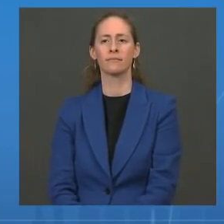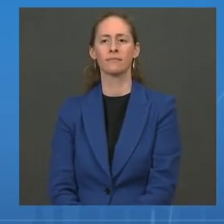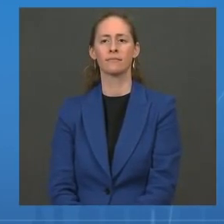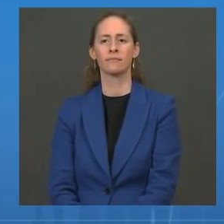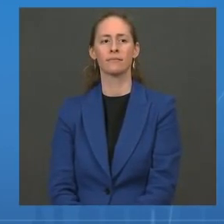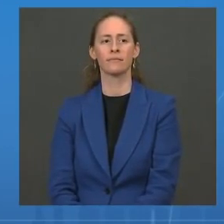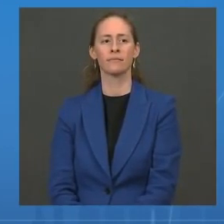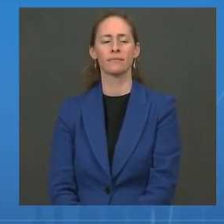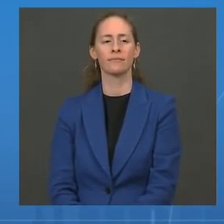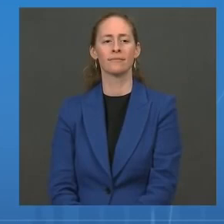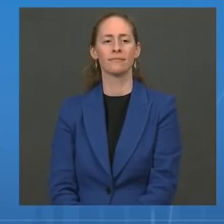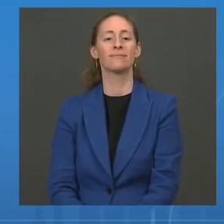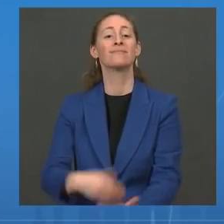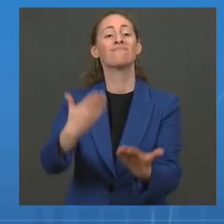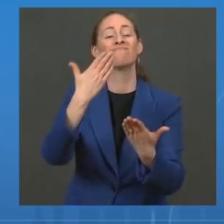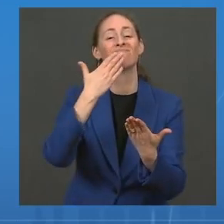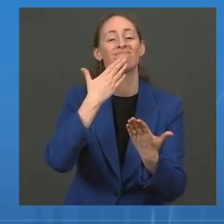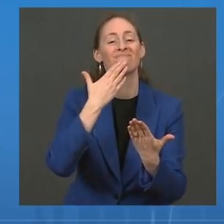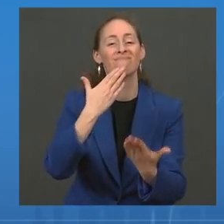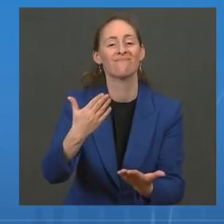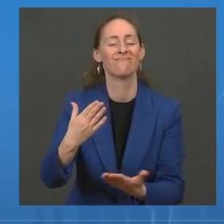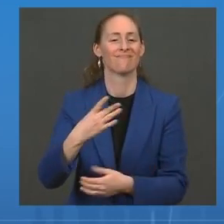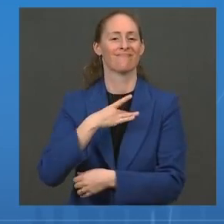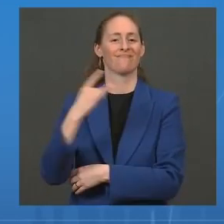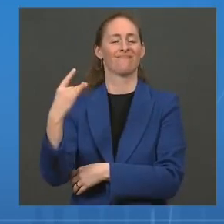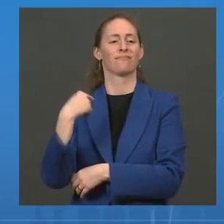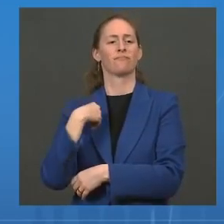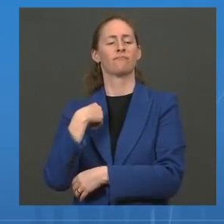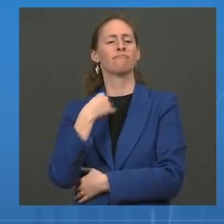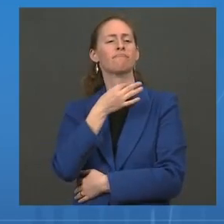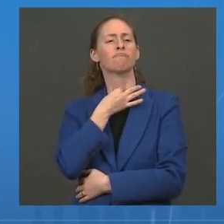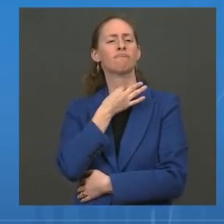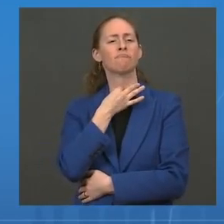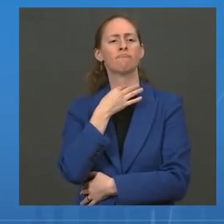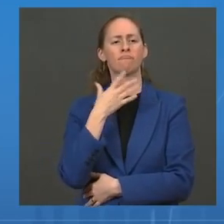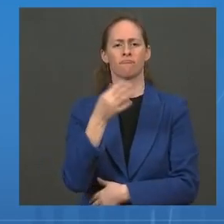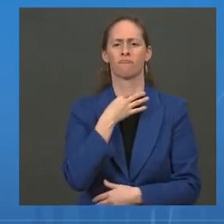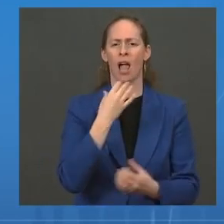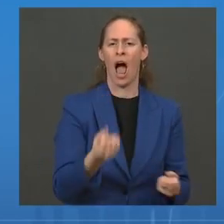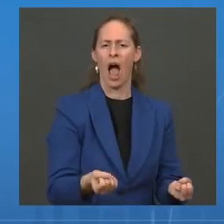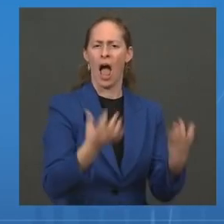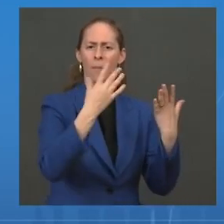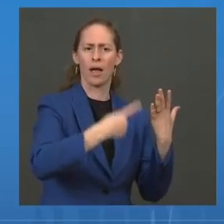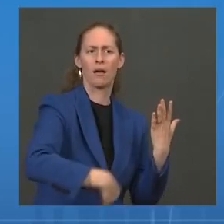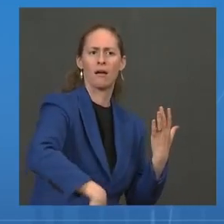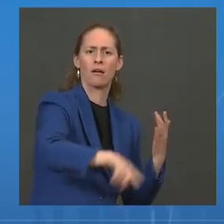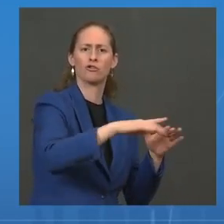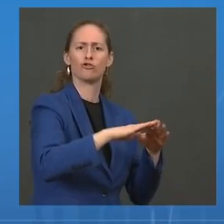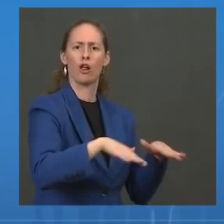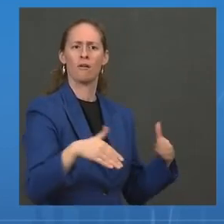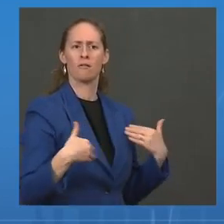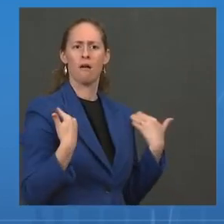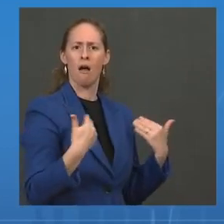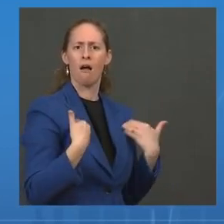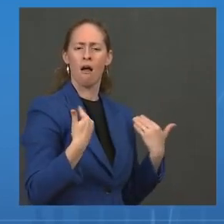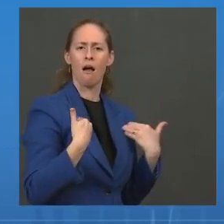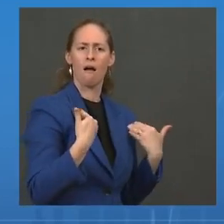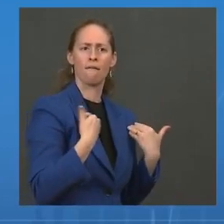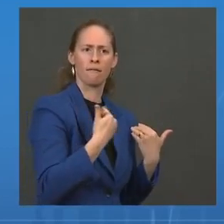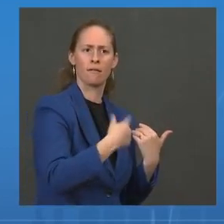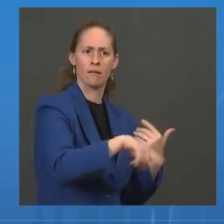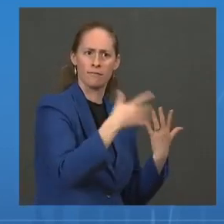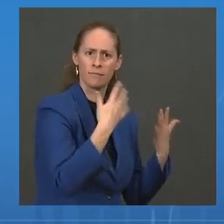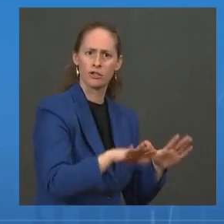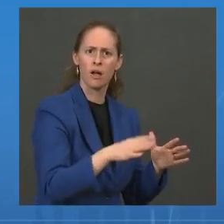Hi. Yeah, thank you so much. I wanted to go back to the number of kids ages 5 to 11 who have been vaccinated. Where did those numbers come from?